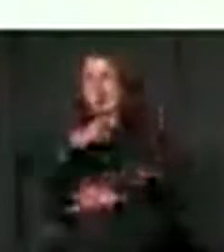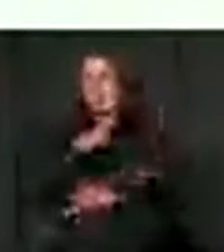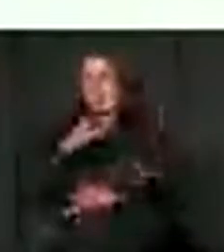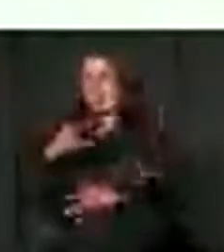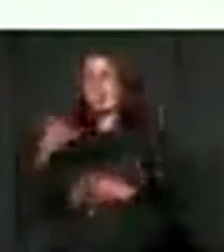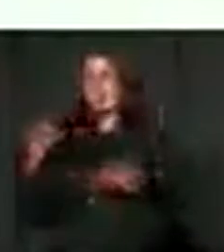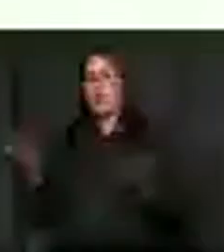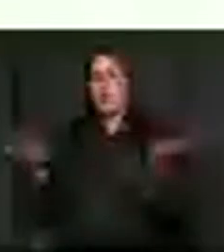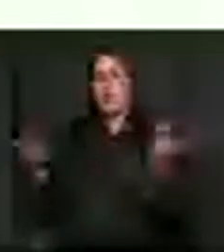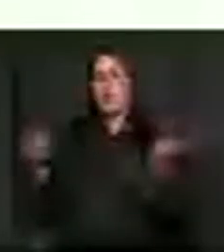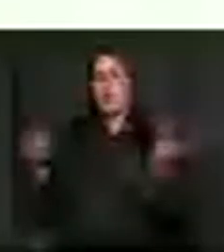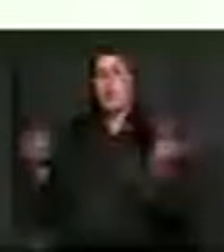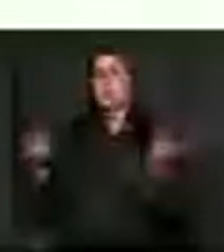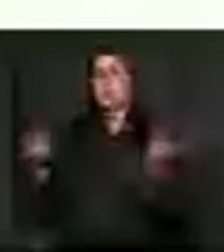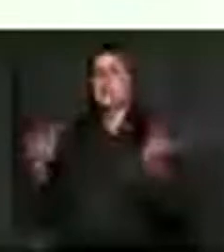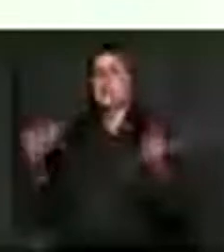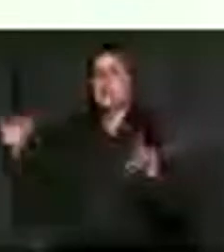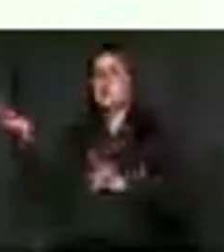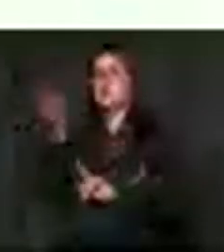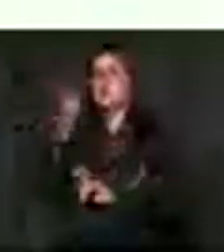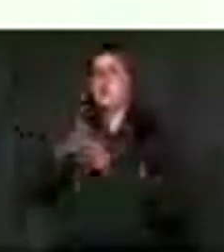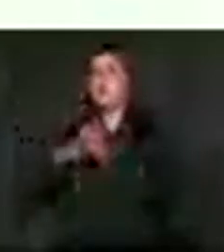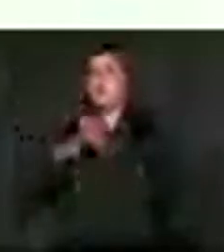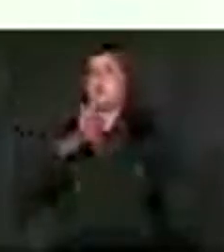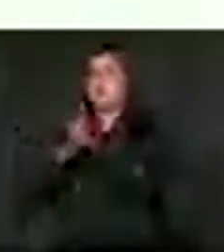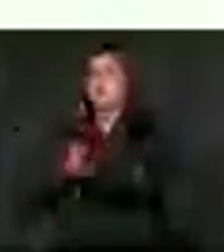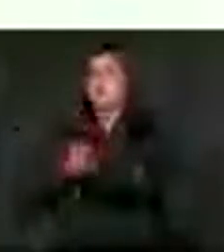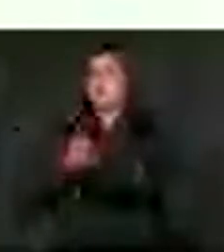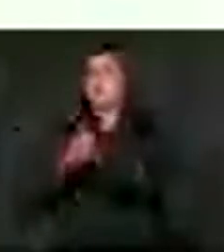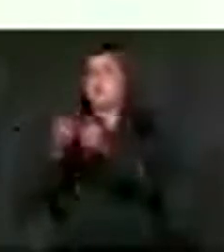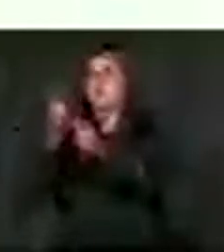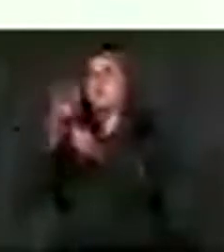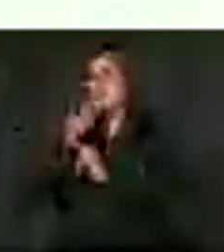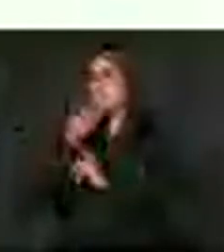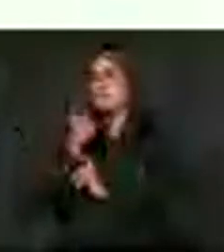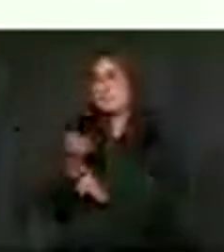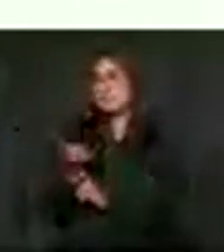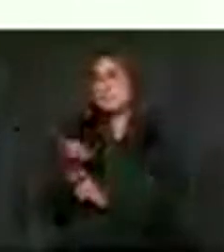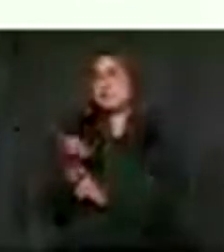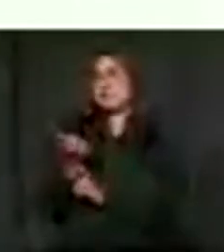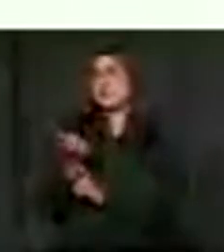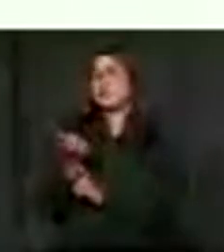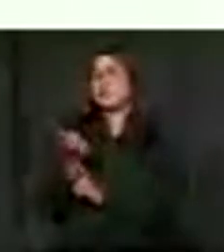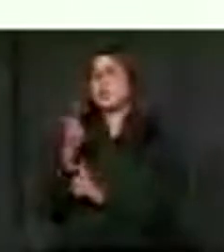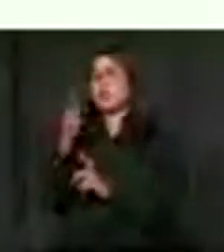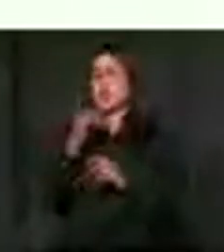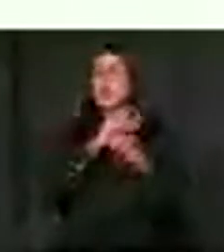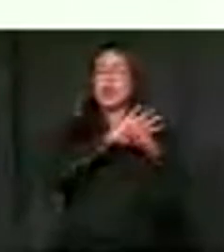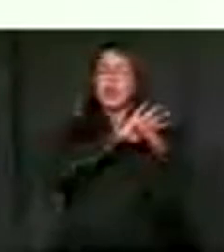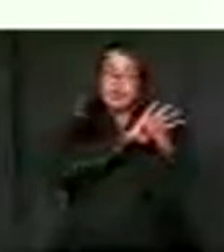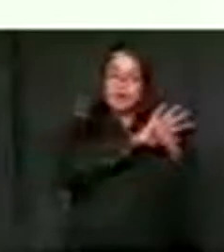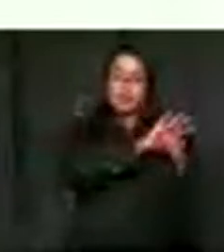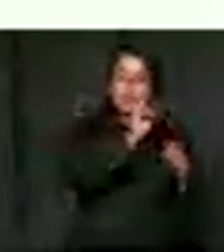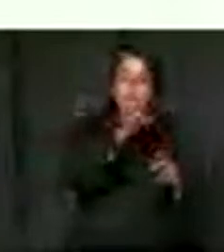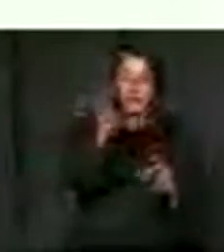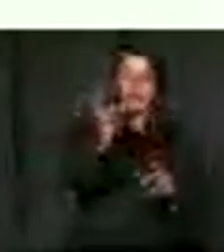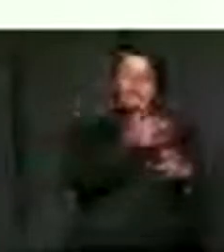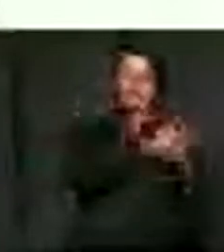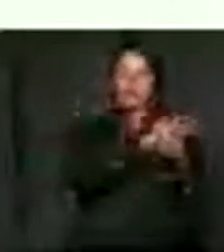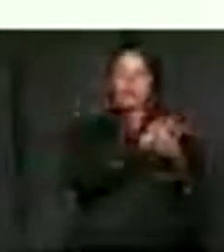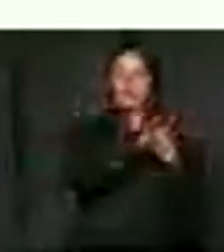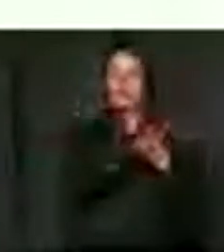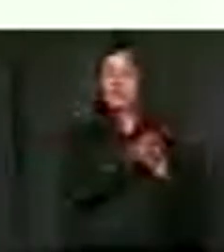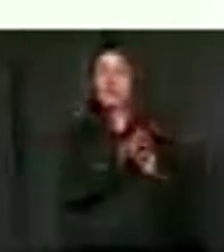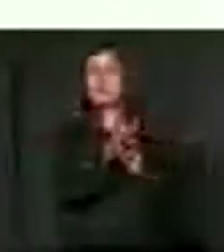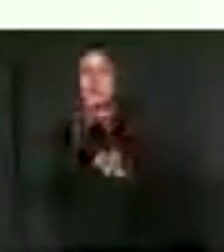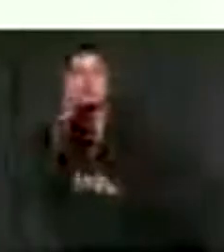will expect and request the leaders of commissions to even, you know, COVID has taught us something easier and nicer. Just